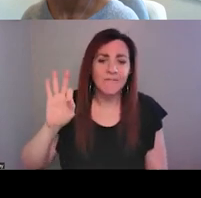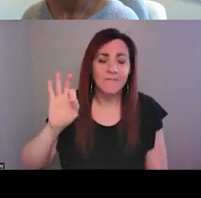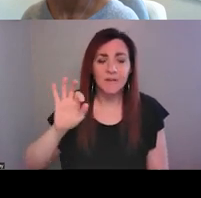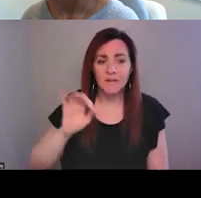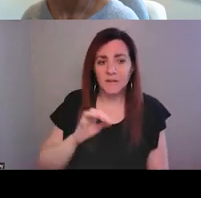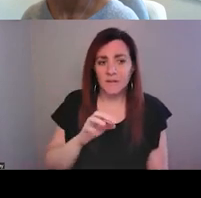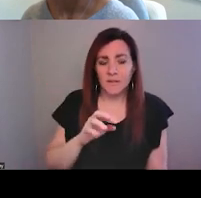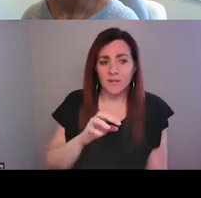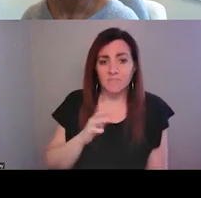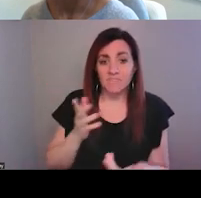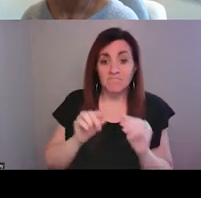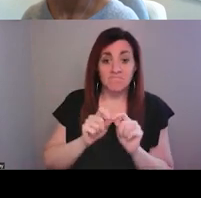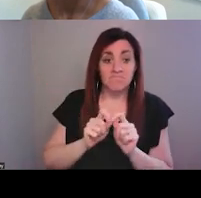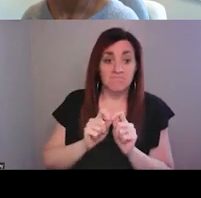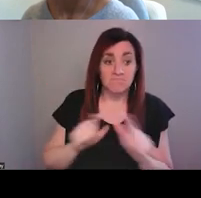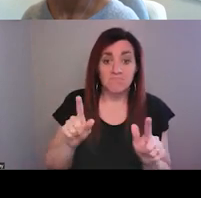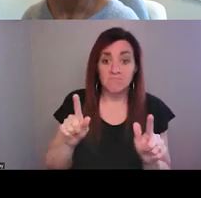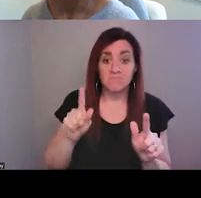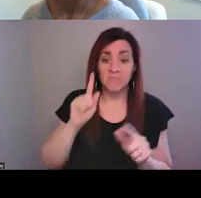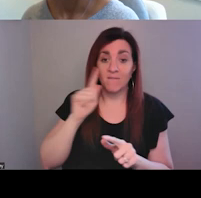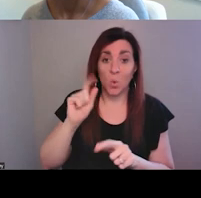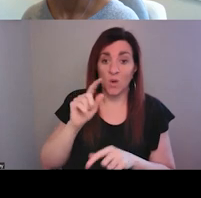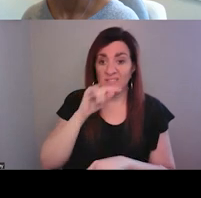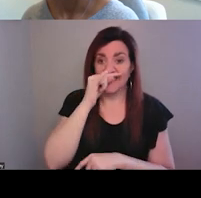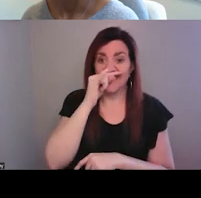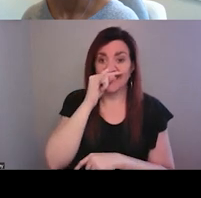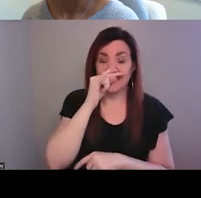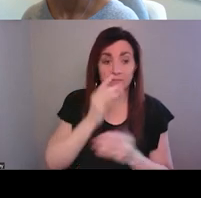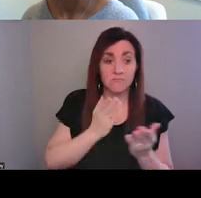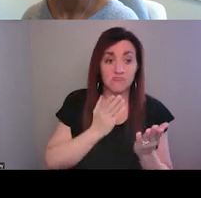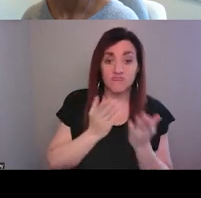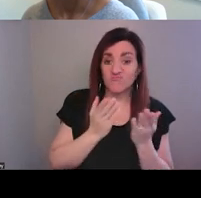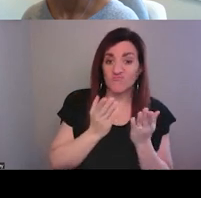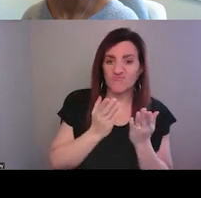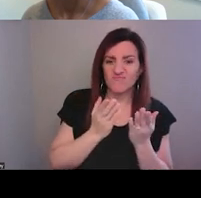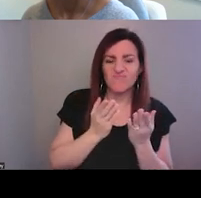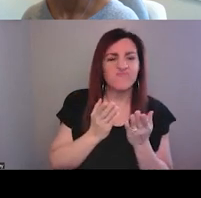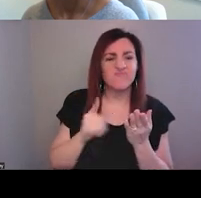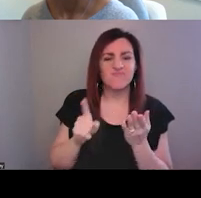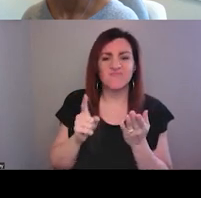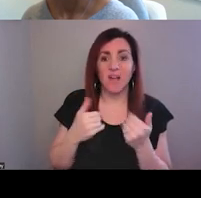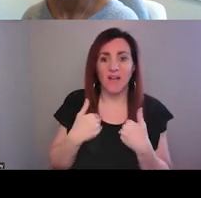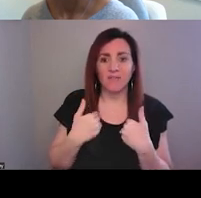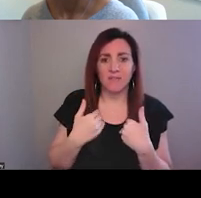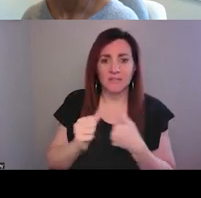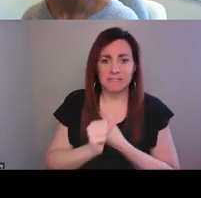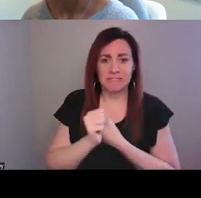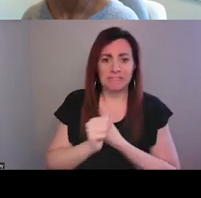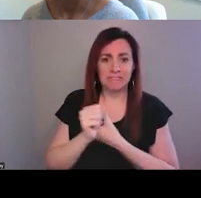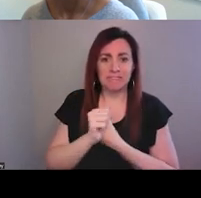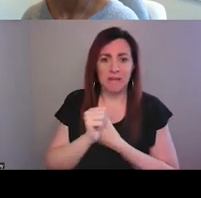kids in services where they have a real high risk of disruption.